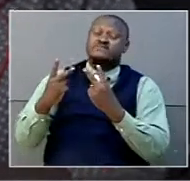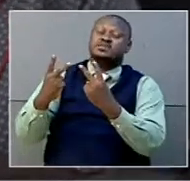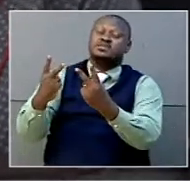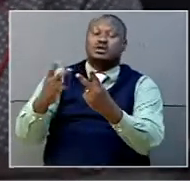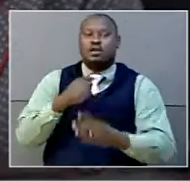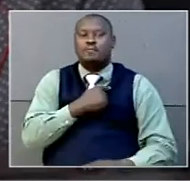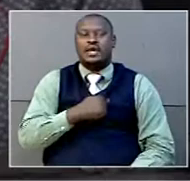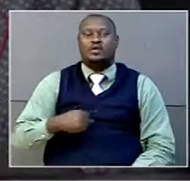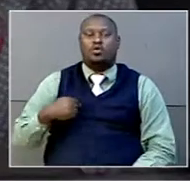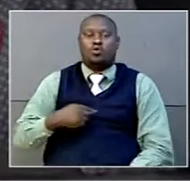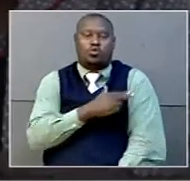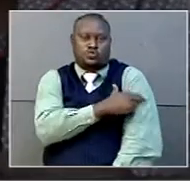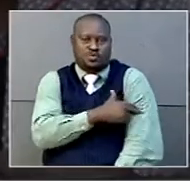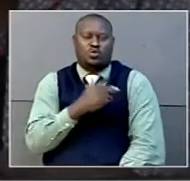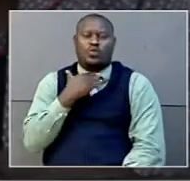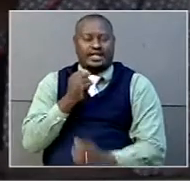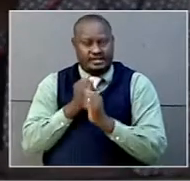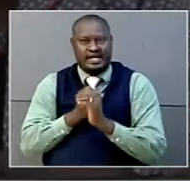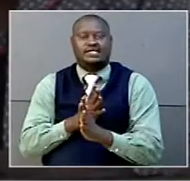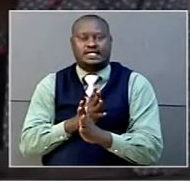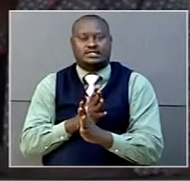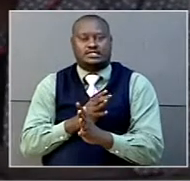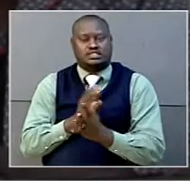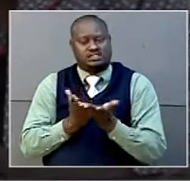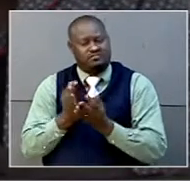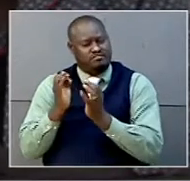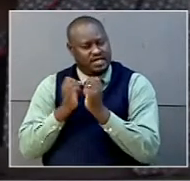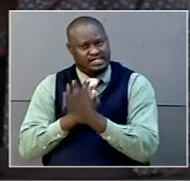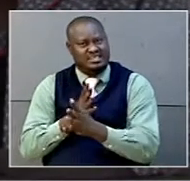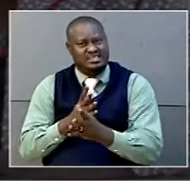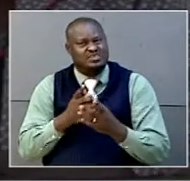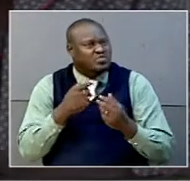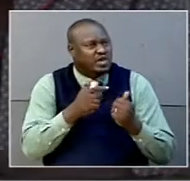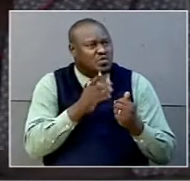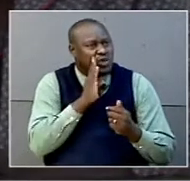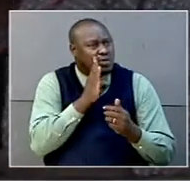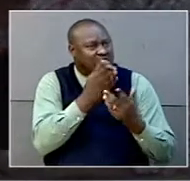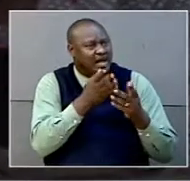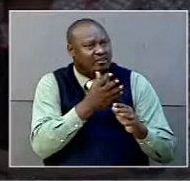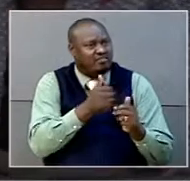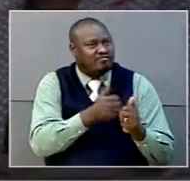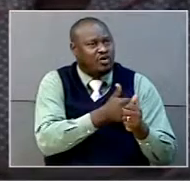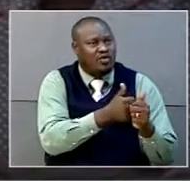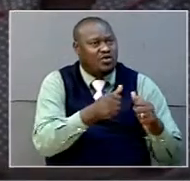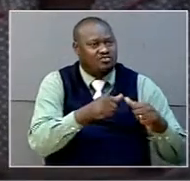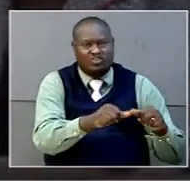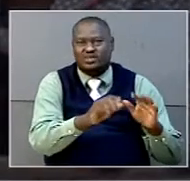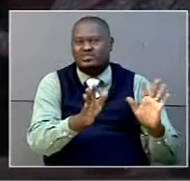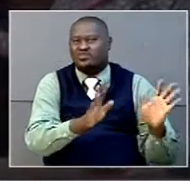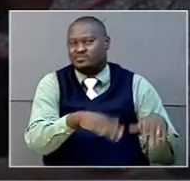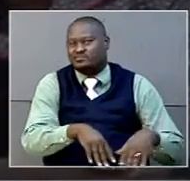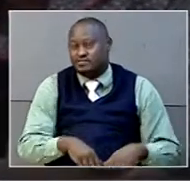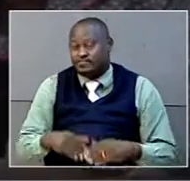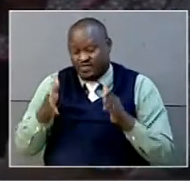become a center of excellence. So, we are not going to be diverted from that vision. This neurosurgical program is